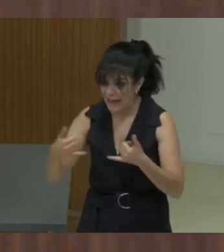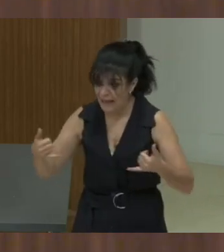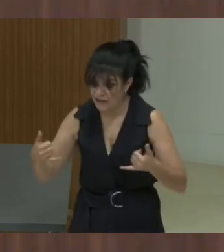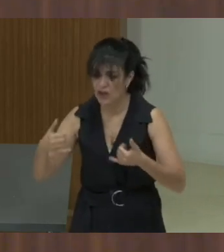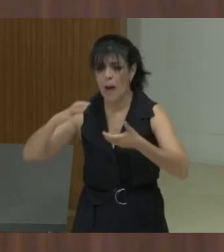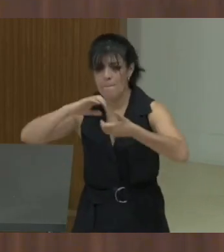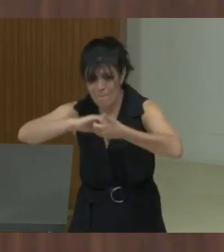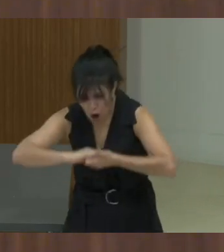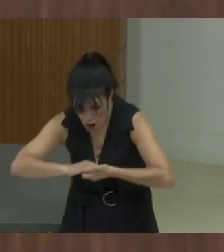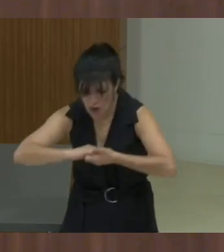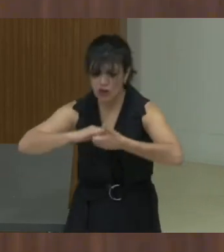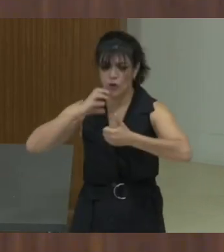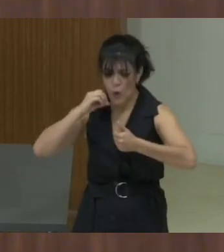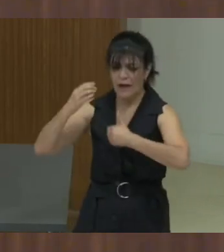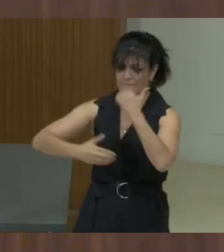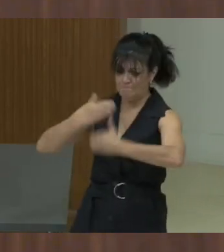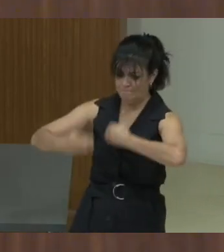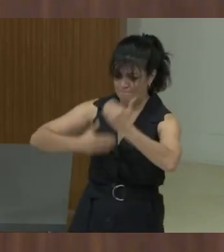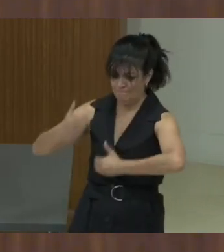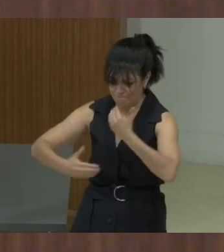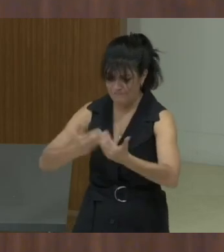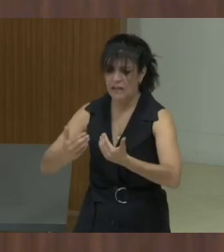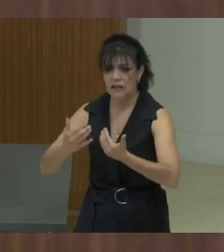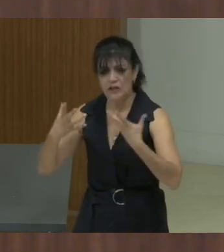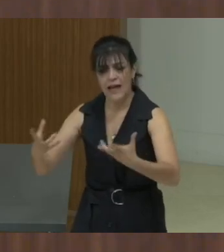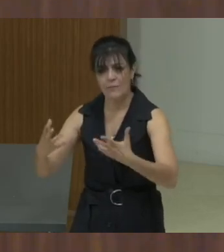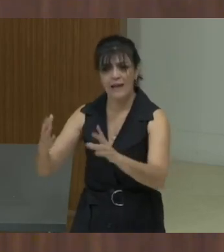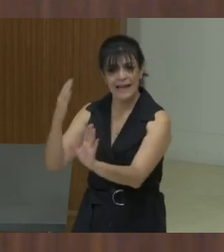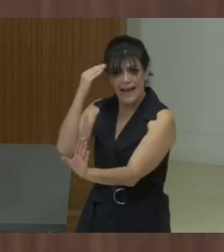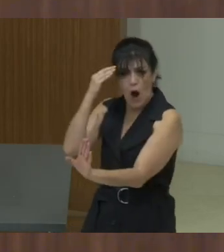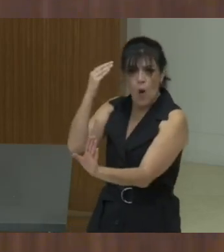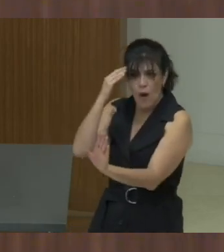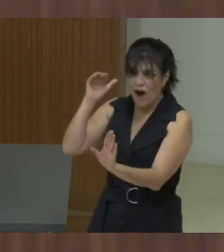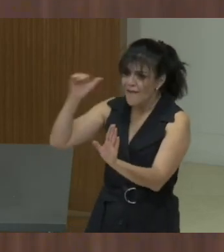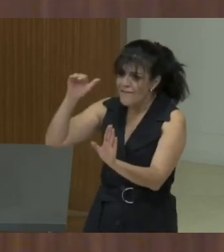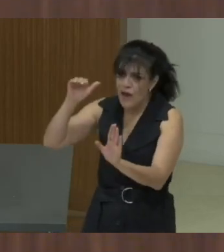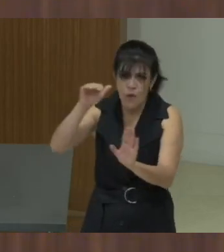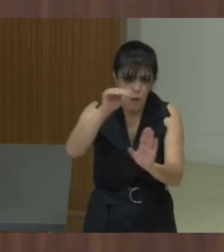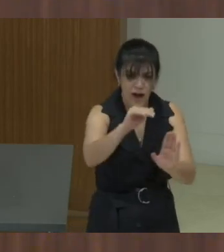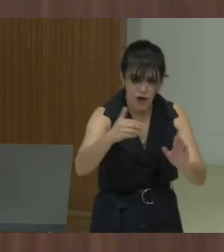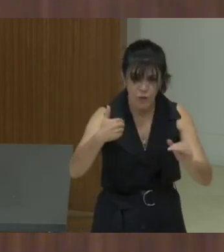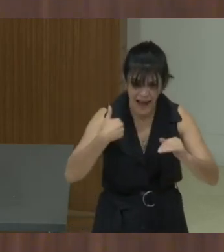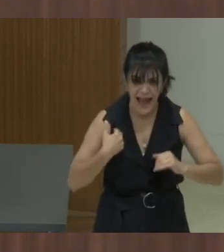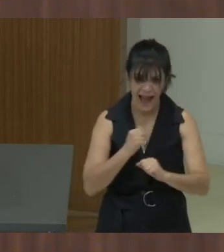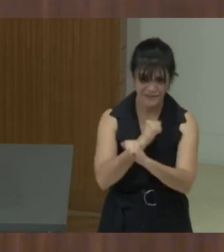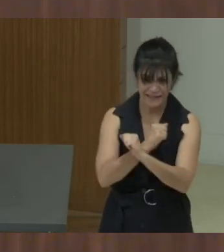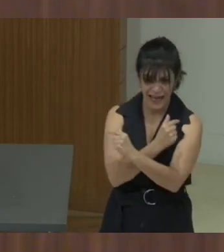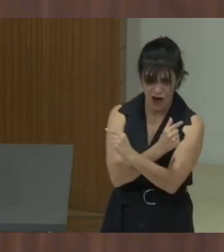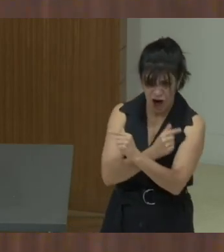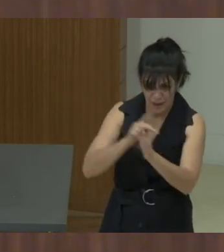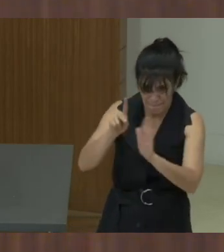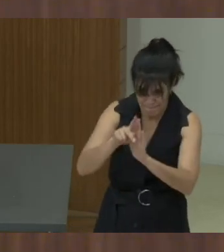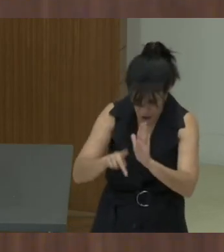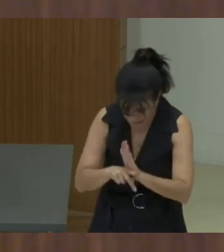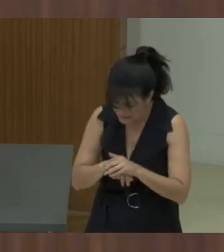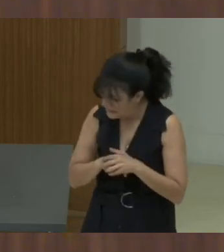benefit that could accrue to them by becoming aware of the safeguarding protocols. It also gave us the chance to ensure